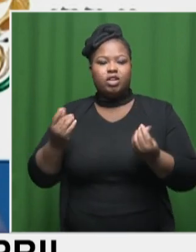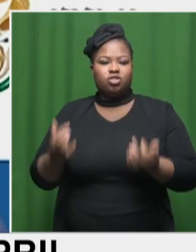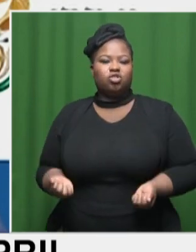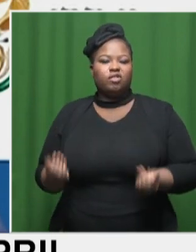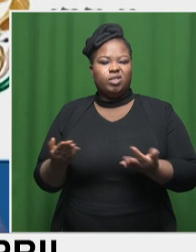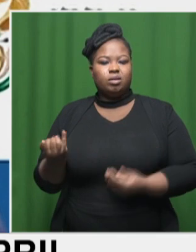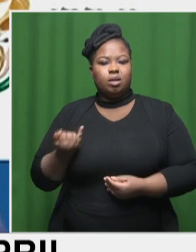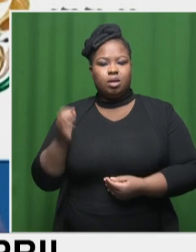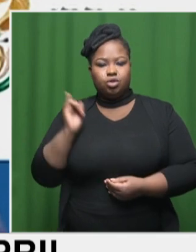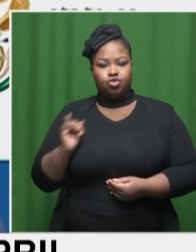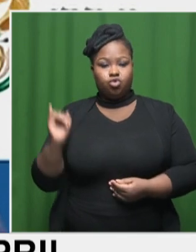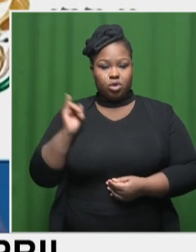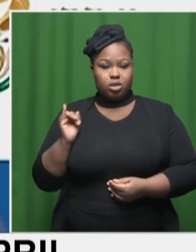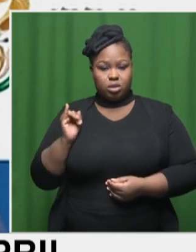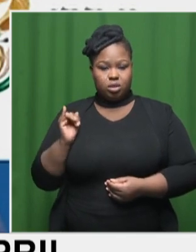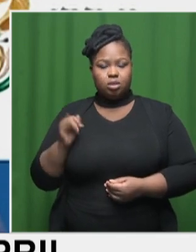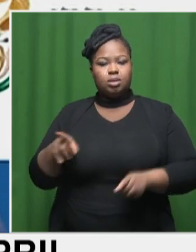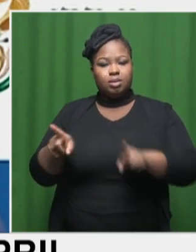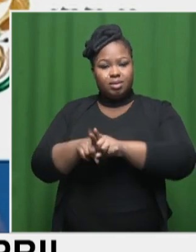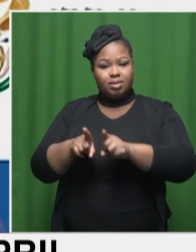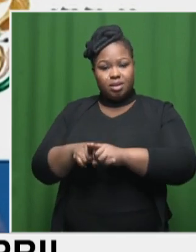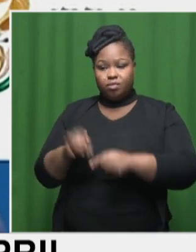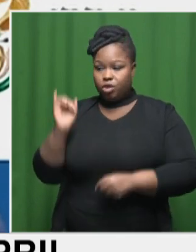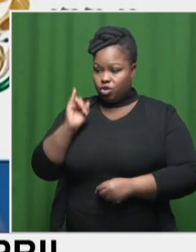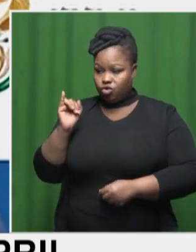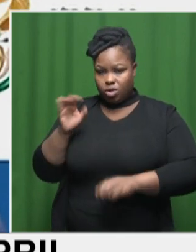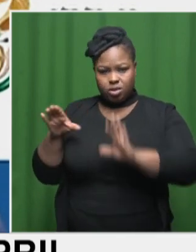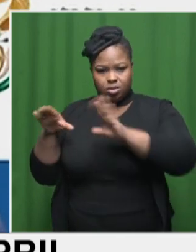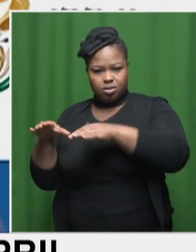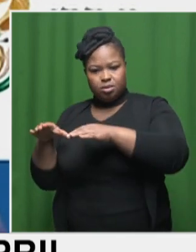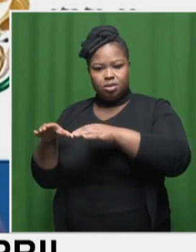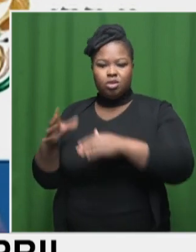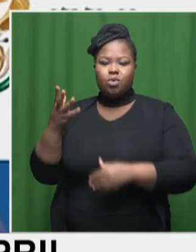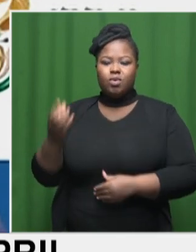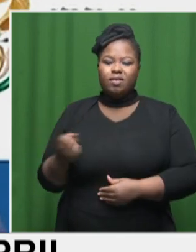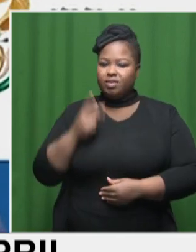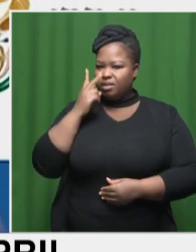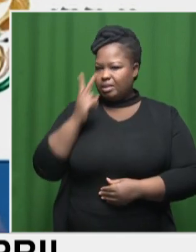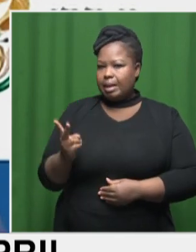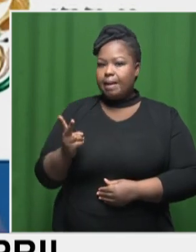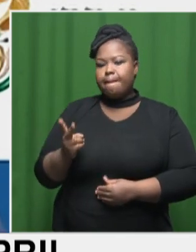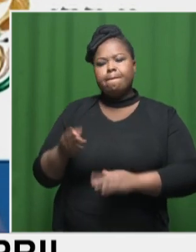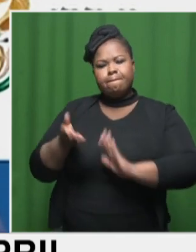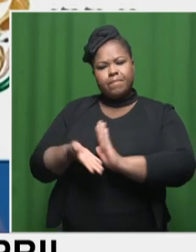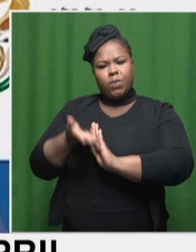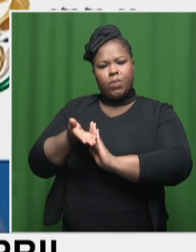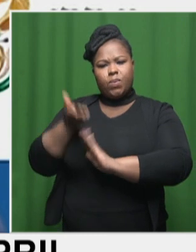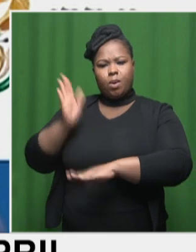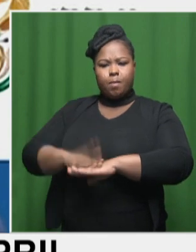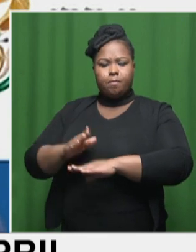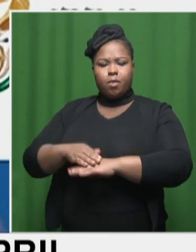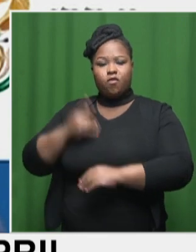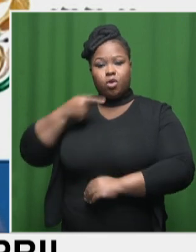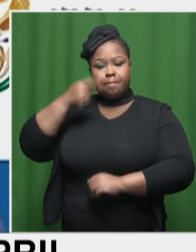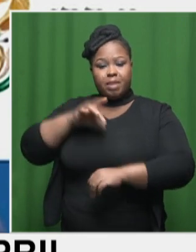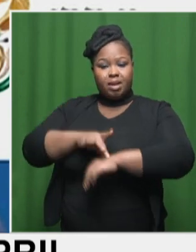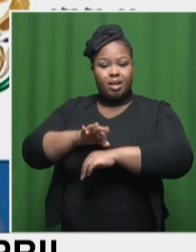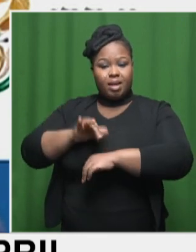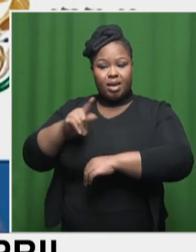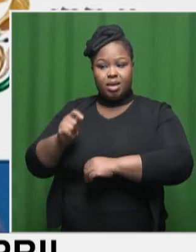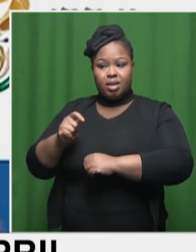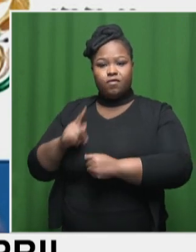insurance. And on the insurance category, we have seen fairly large increases in medical aid premiums.